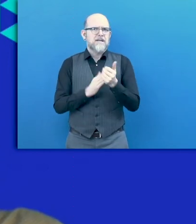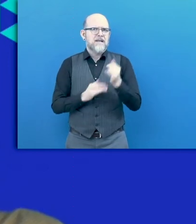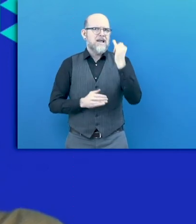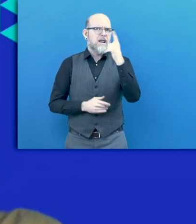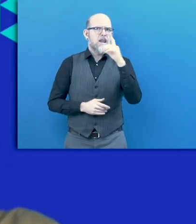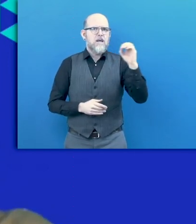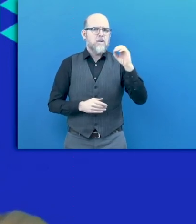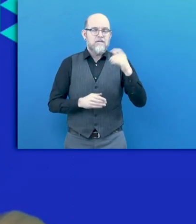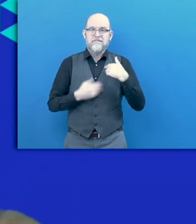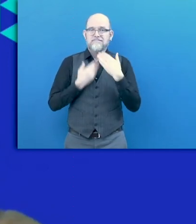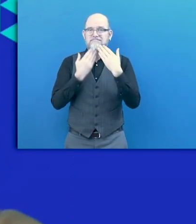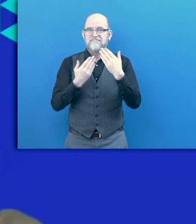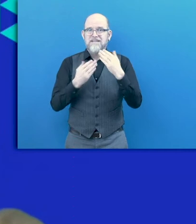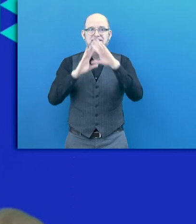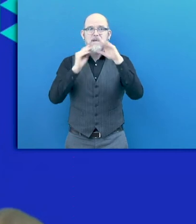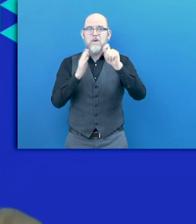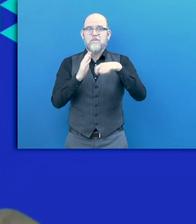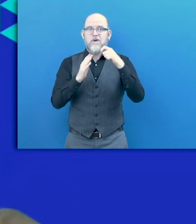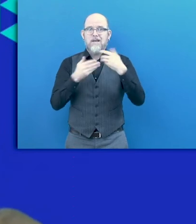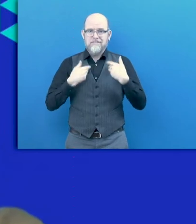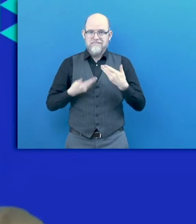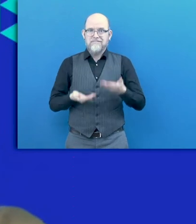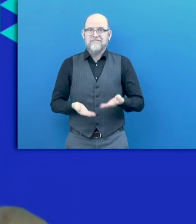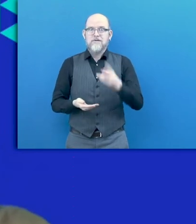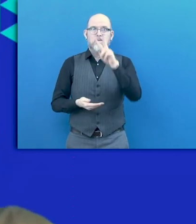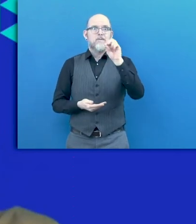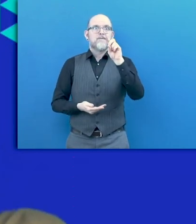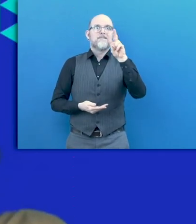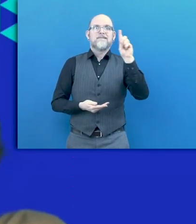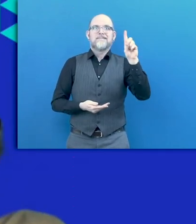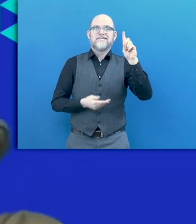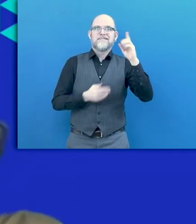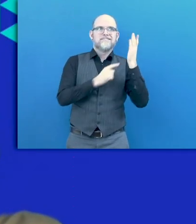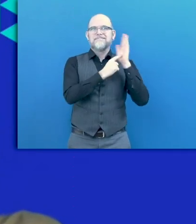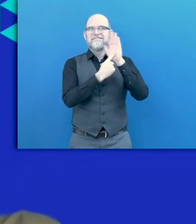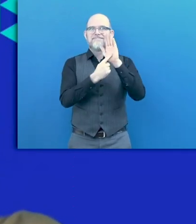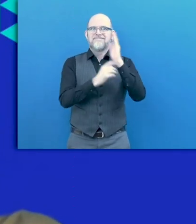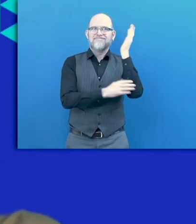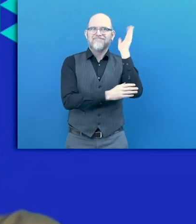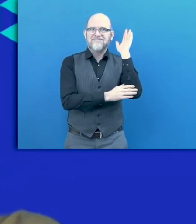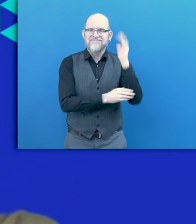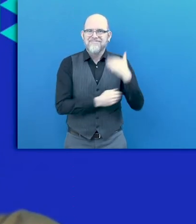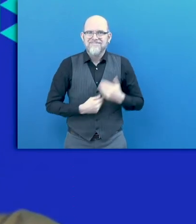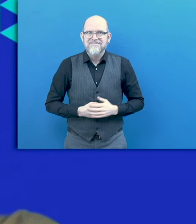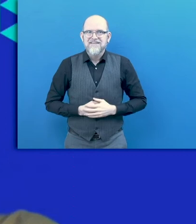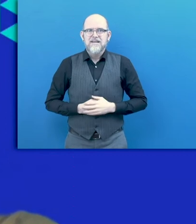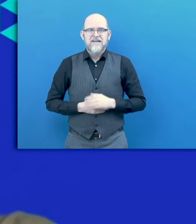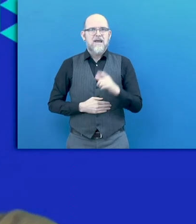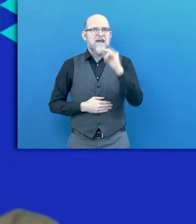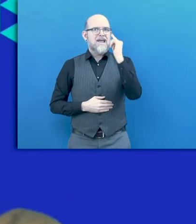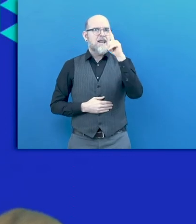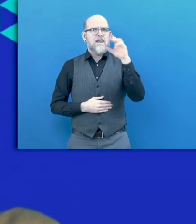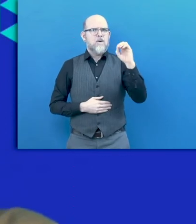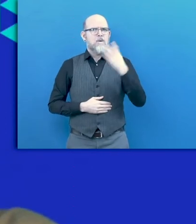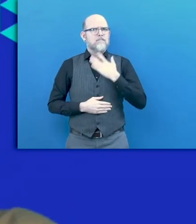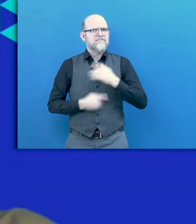one of the keynote speakers at this 2021 conference. When in the ILO we speak about decent